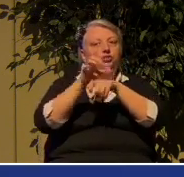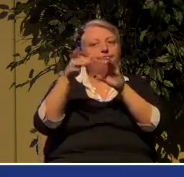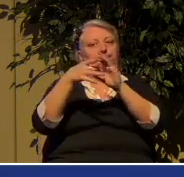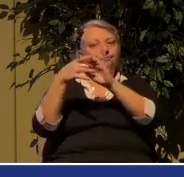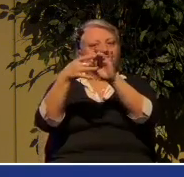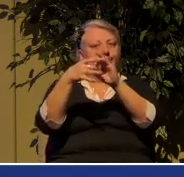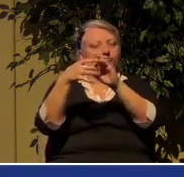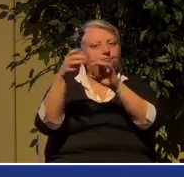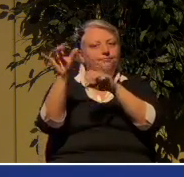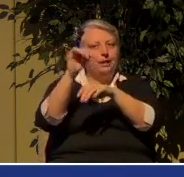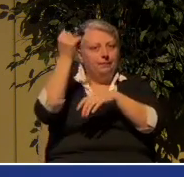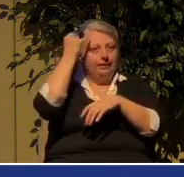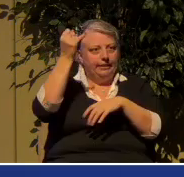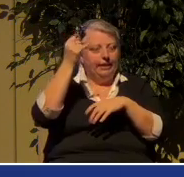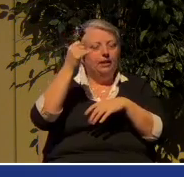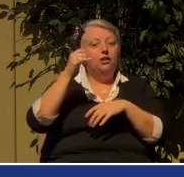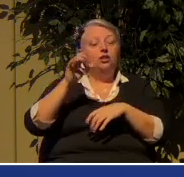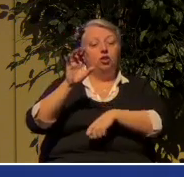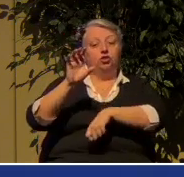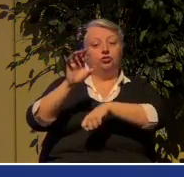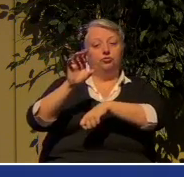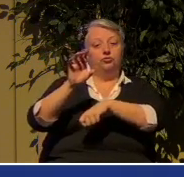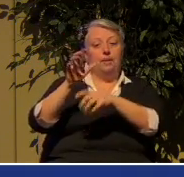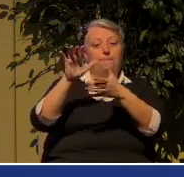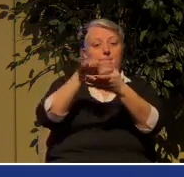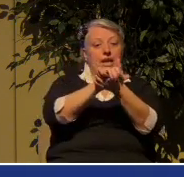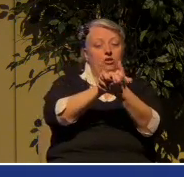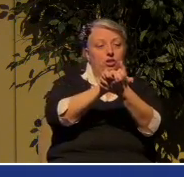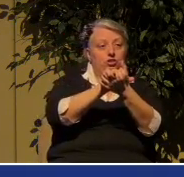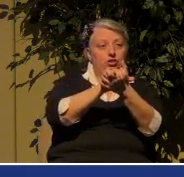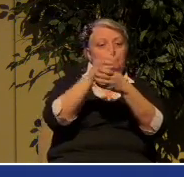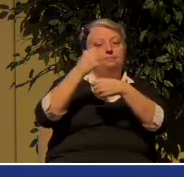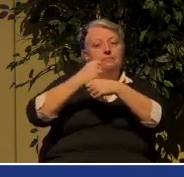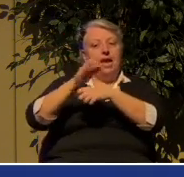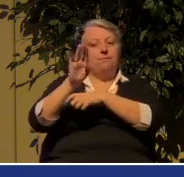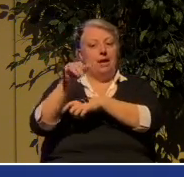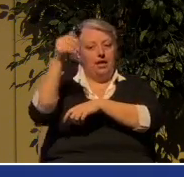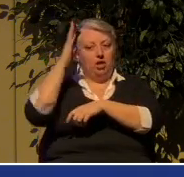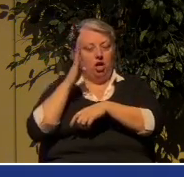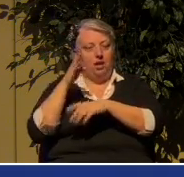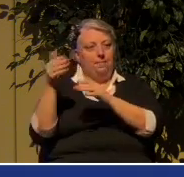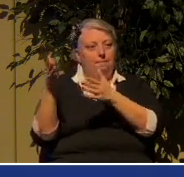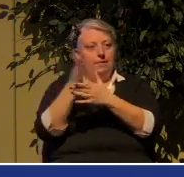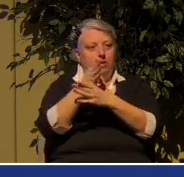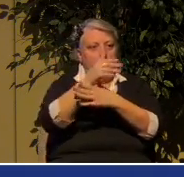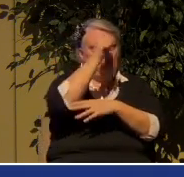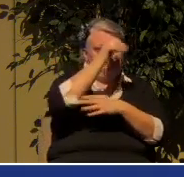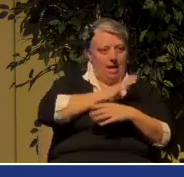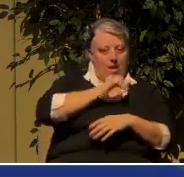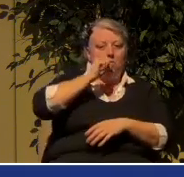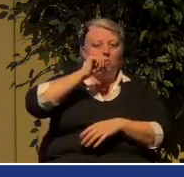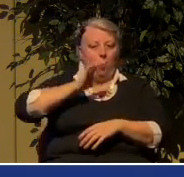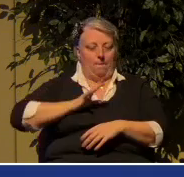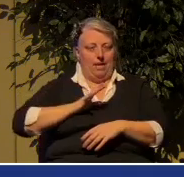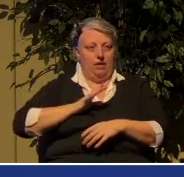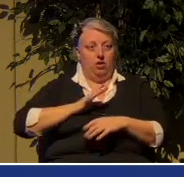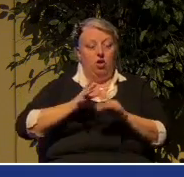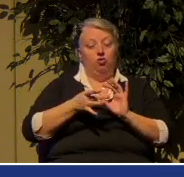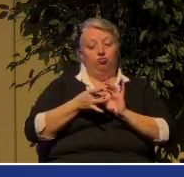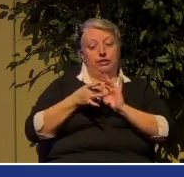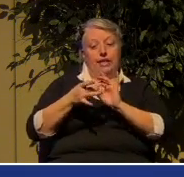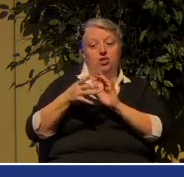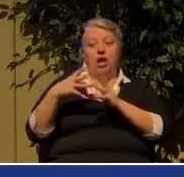ordained by God between a man and a woman and that relationships outside